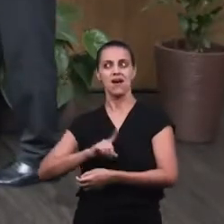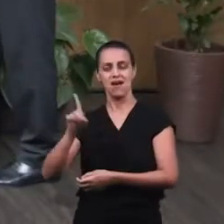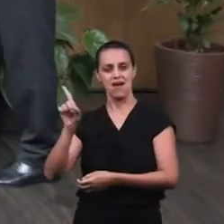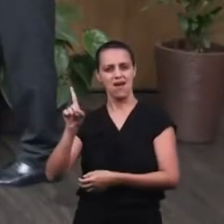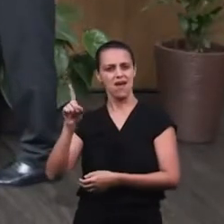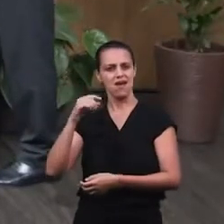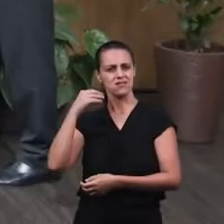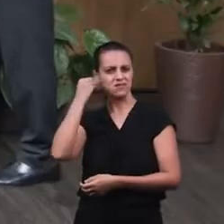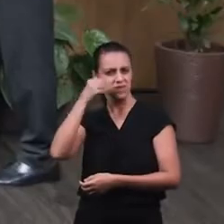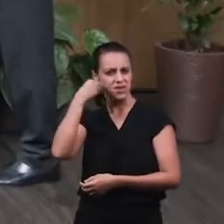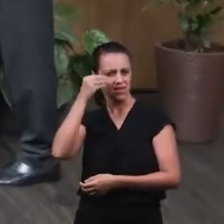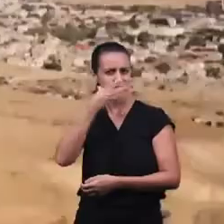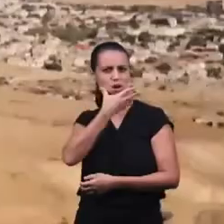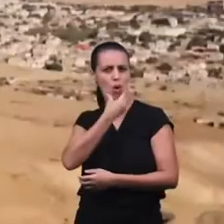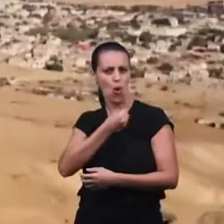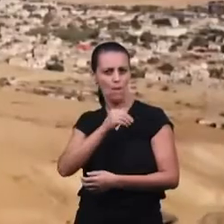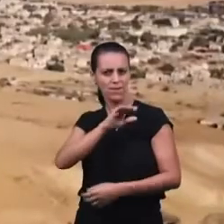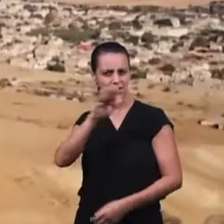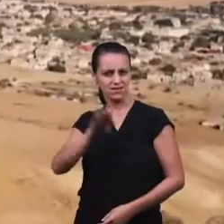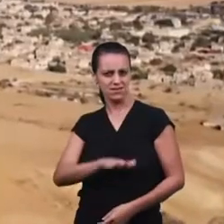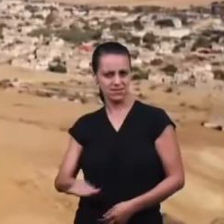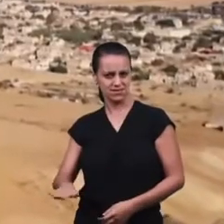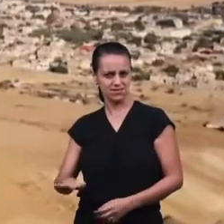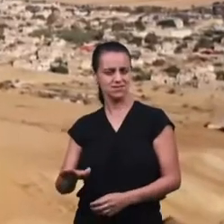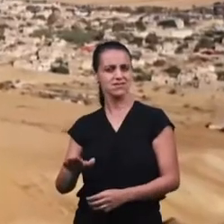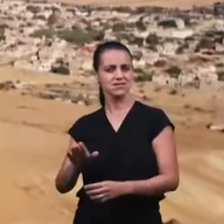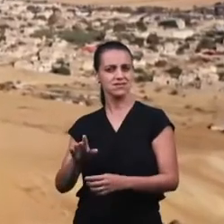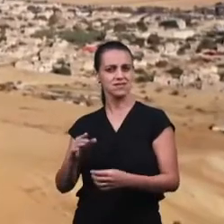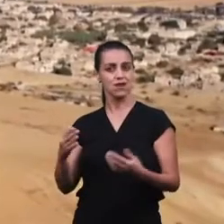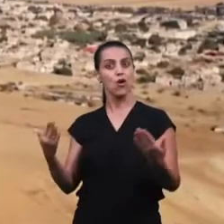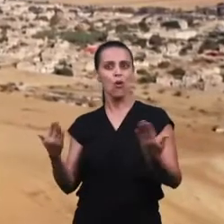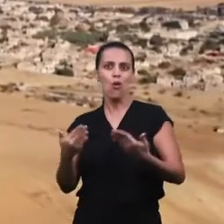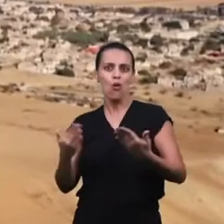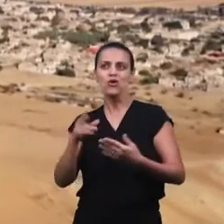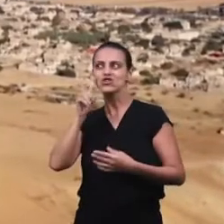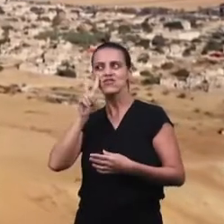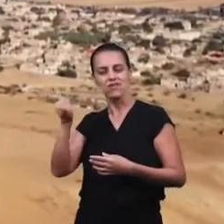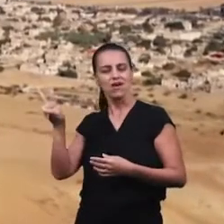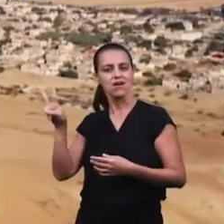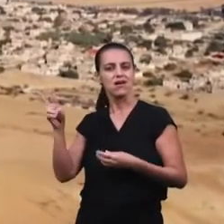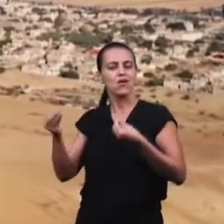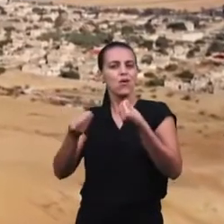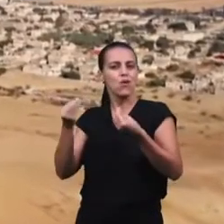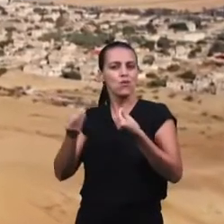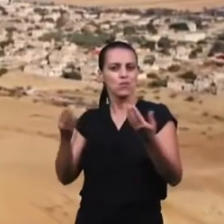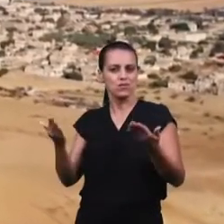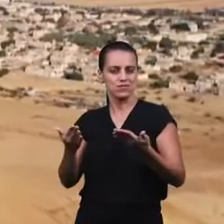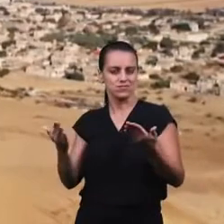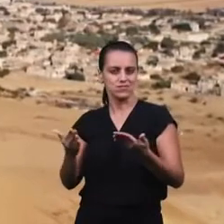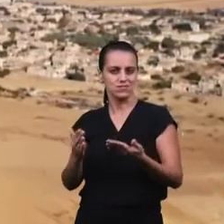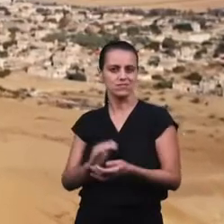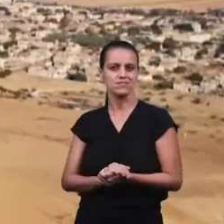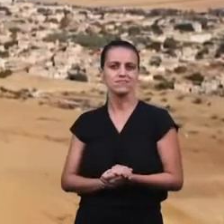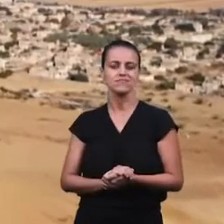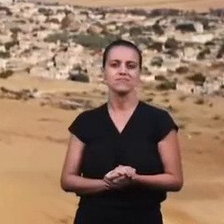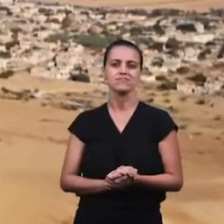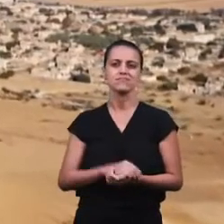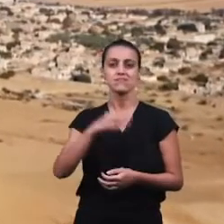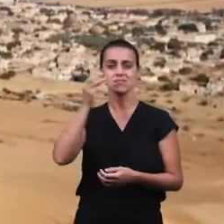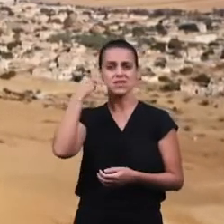this experience of Zacchaeus, and here we're seeing a photo of Jericho in our current days,